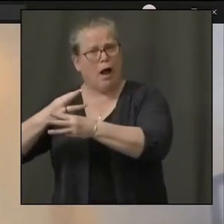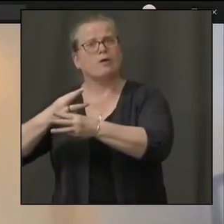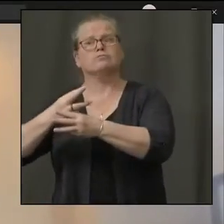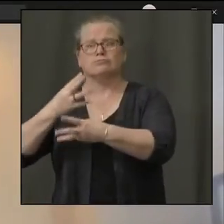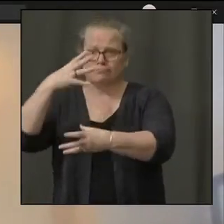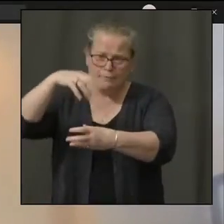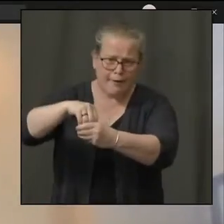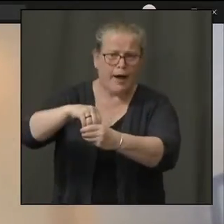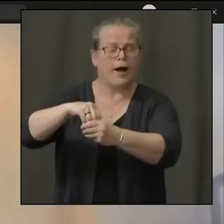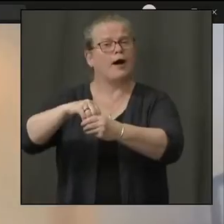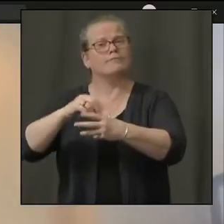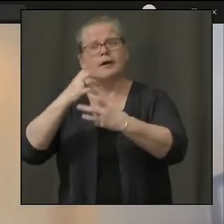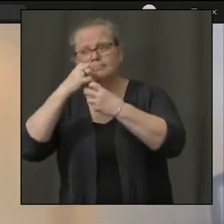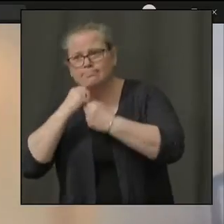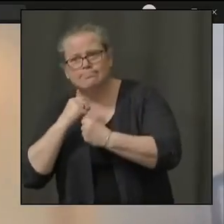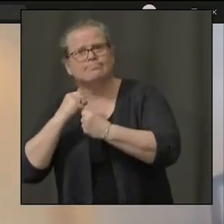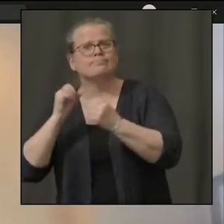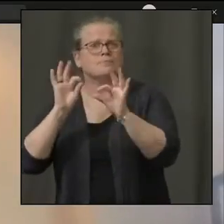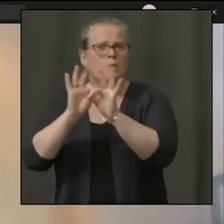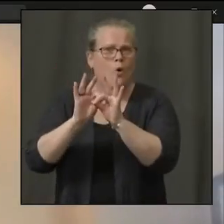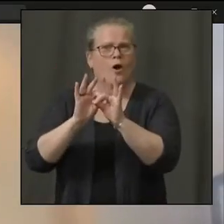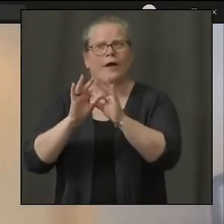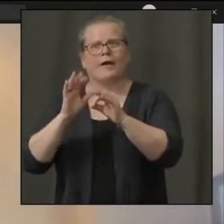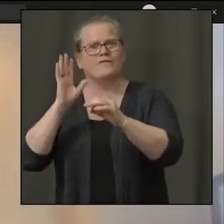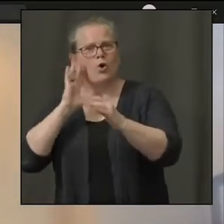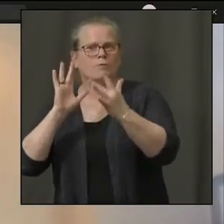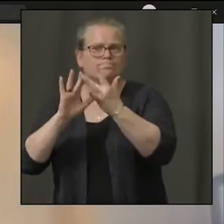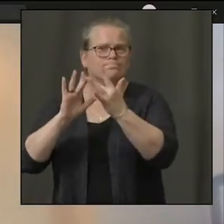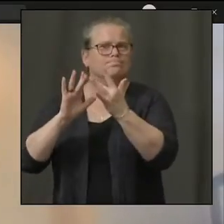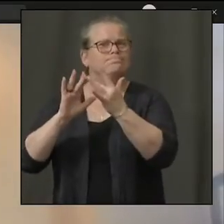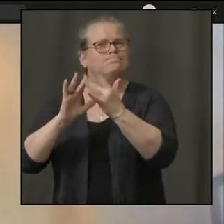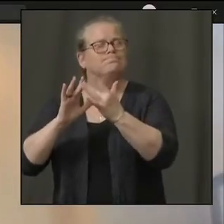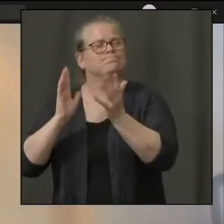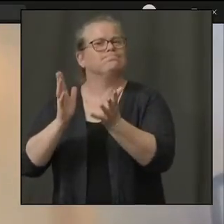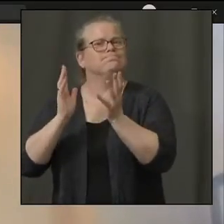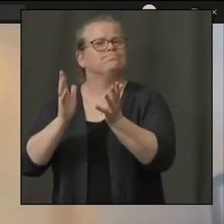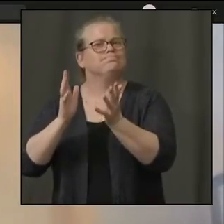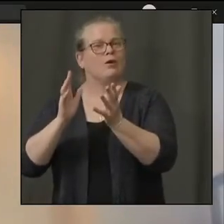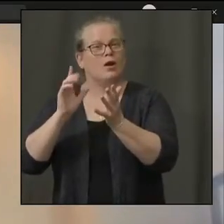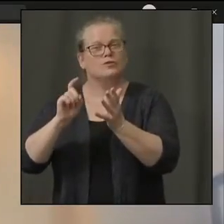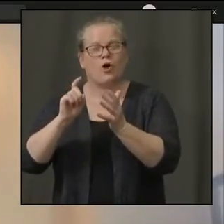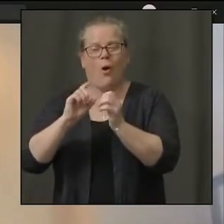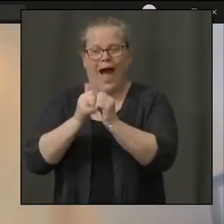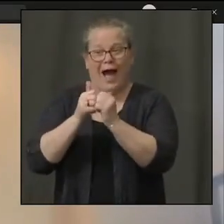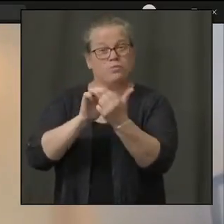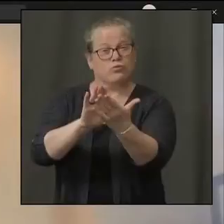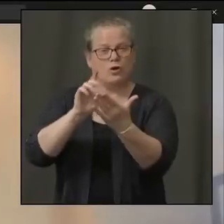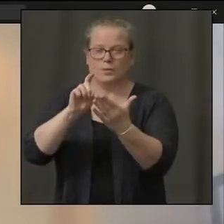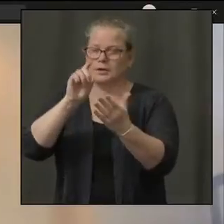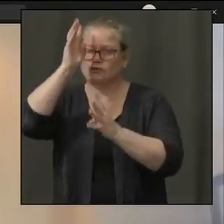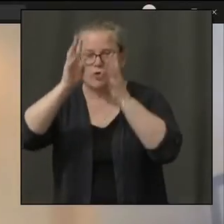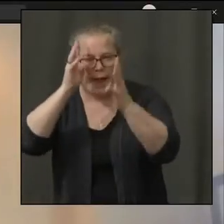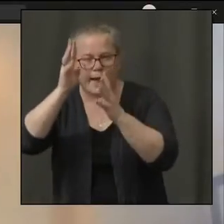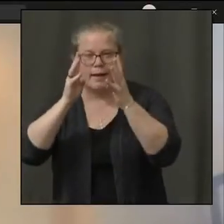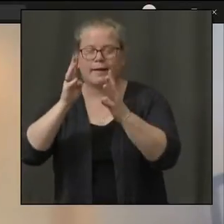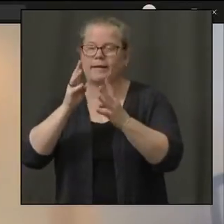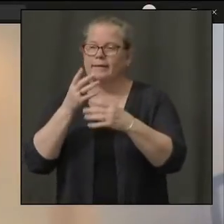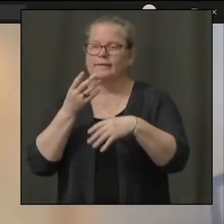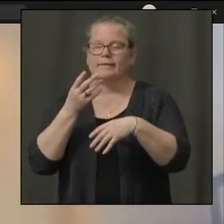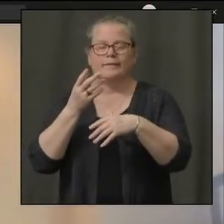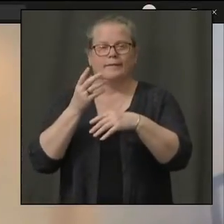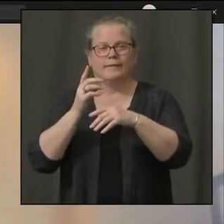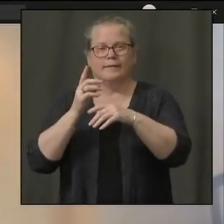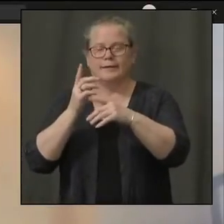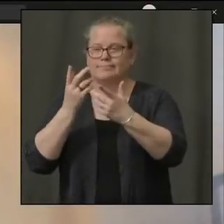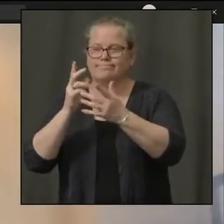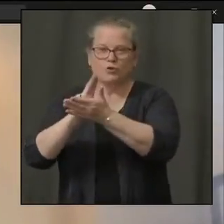value it greatly. So, you know, we have to be creative in approaching this. And, you know, all learners are different. And the idea is to